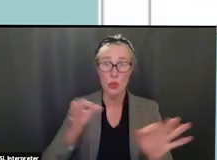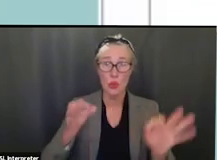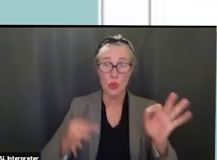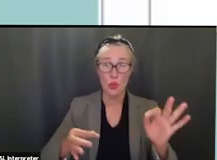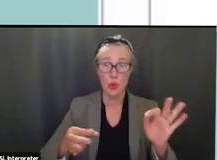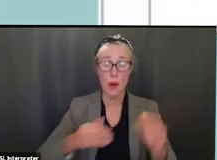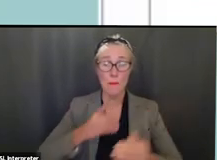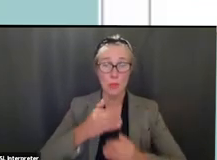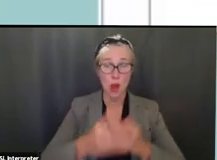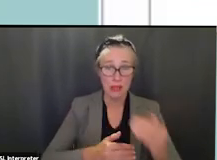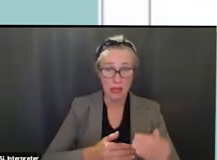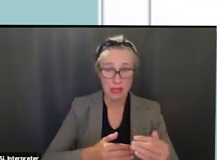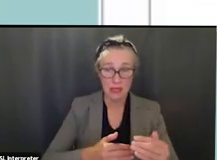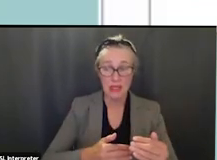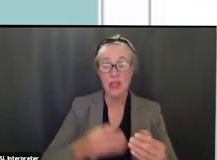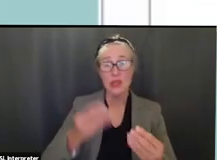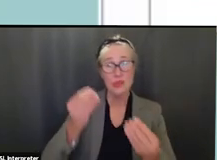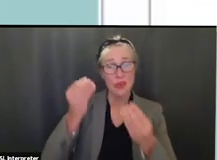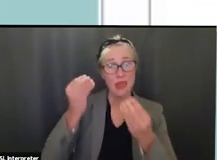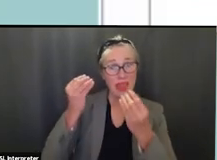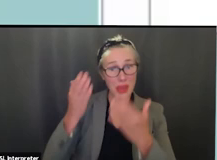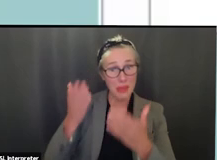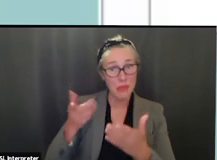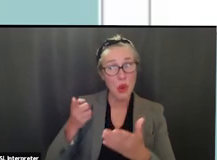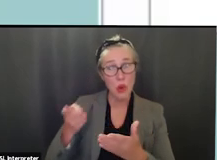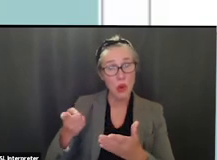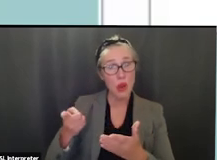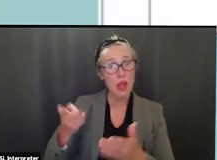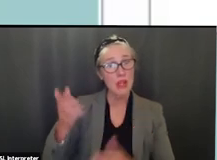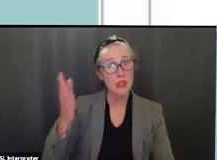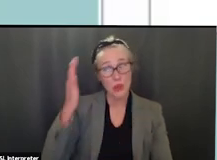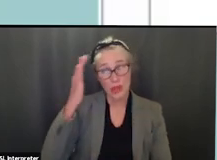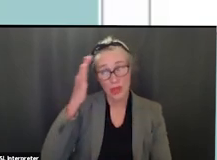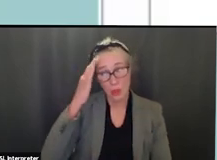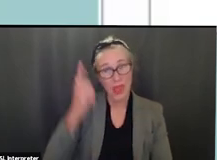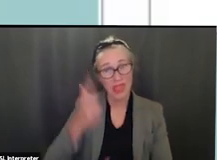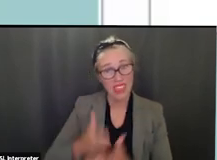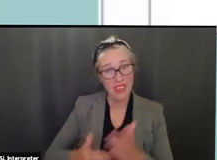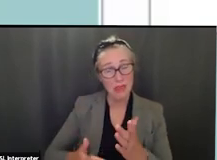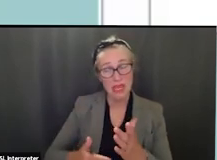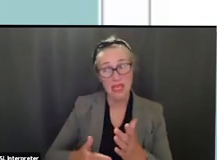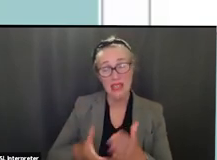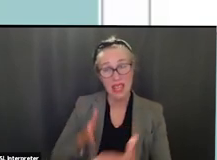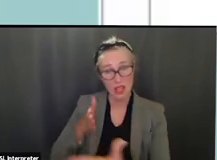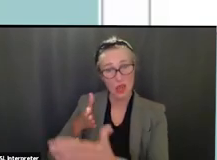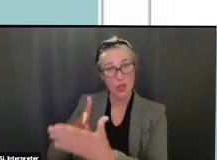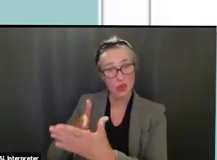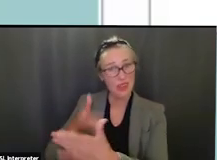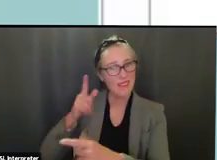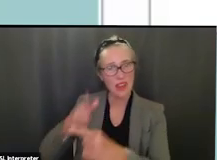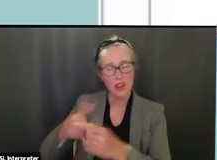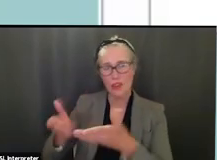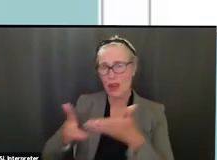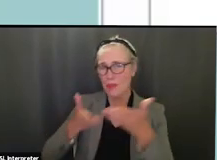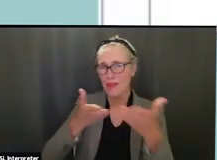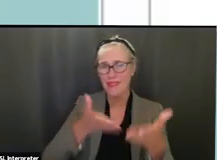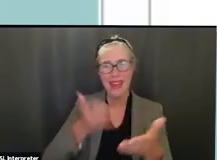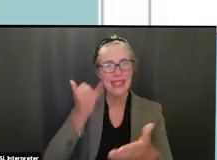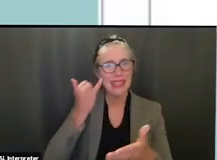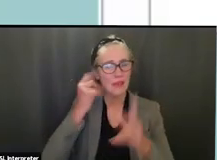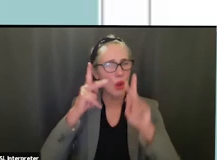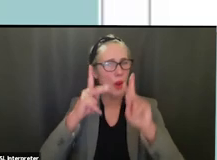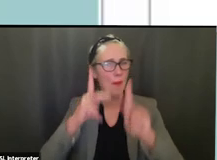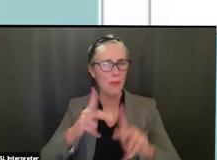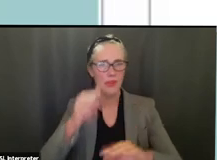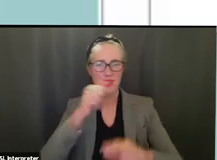know what they're being what accused of you really can't provide fair due process when someone is under the influence of